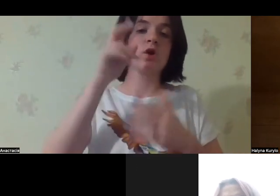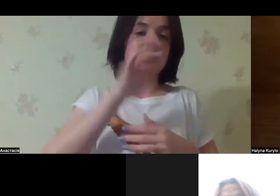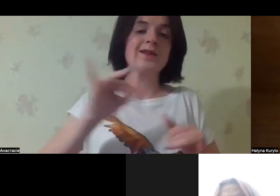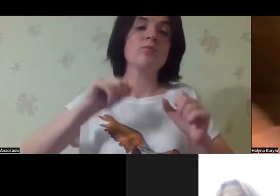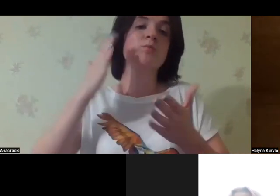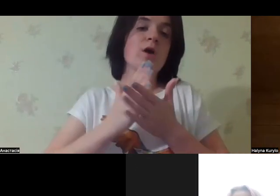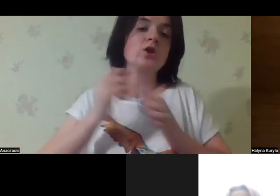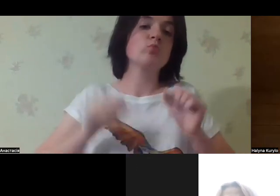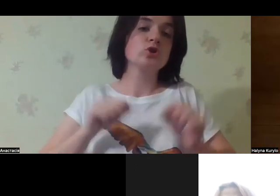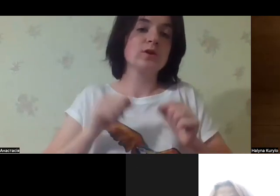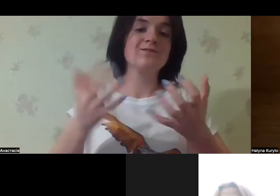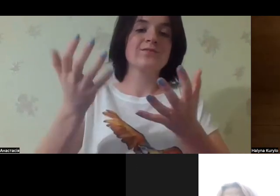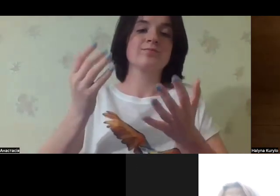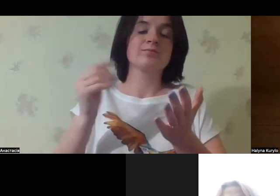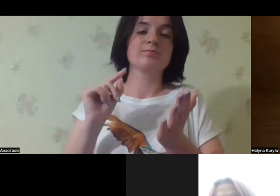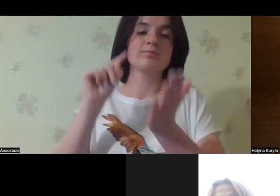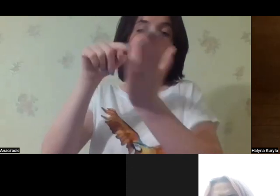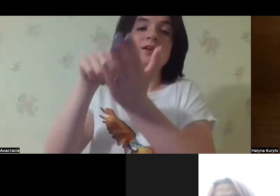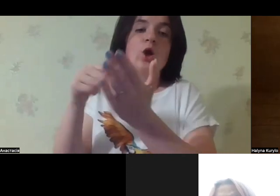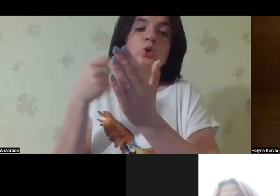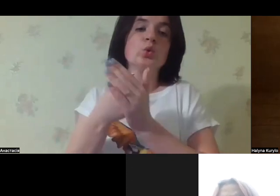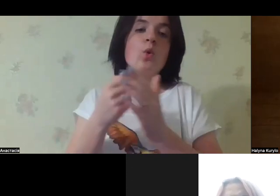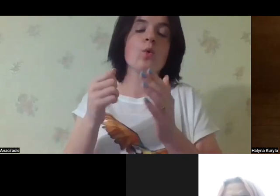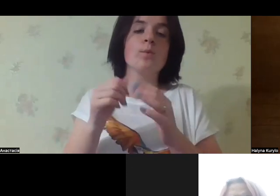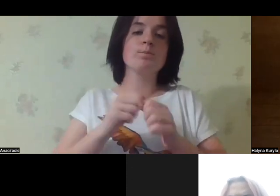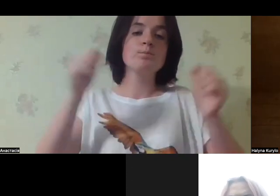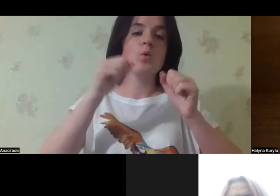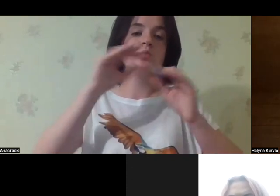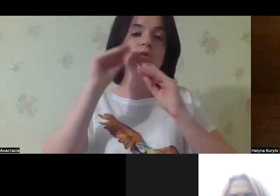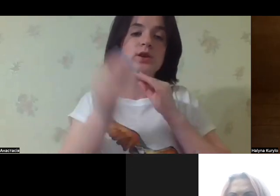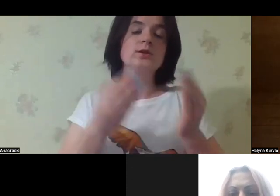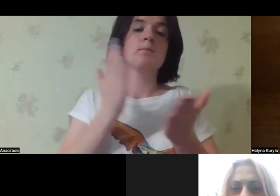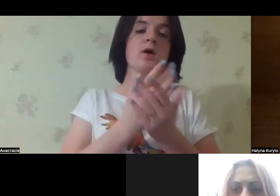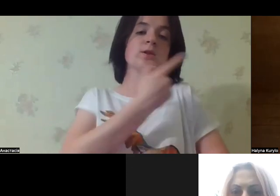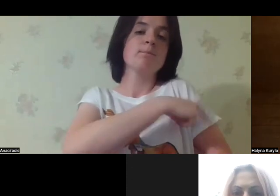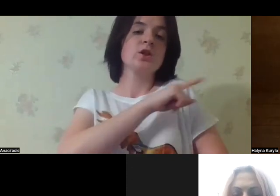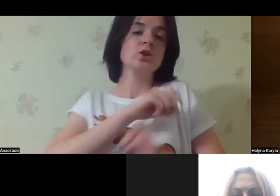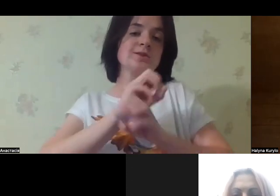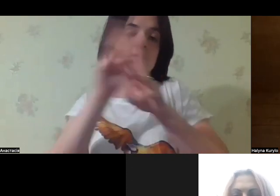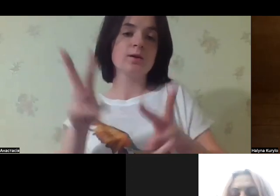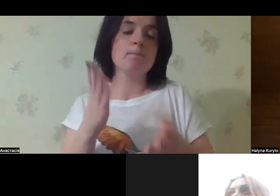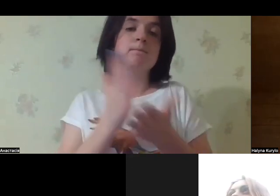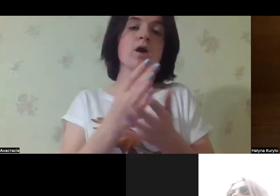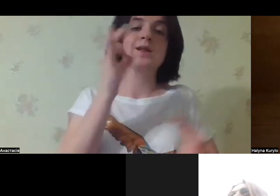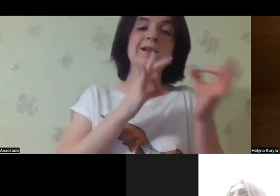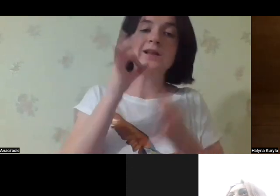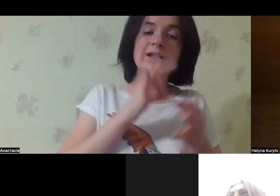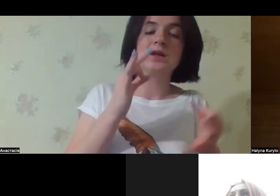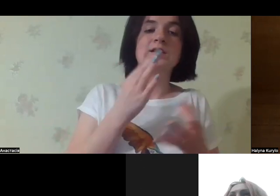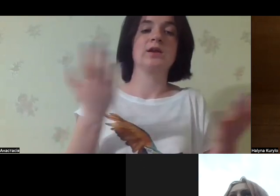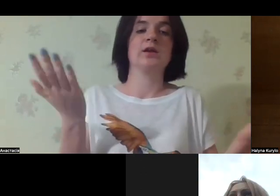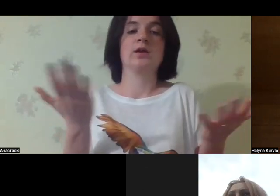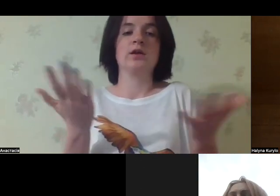able to live in their country and to have the possibility to get to the bomb shelter, to have the medical care, to have the